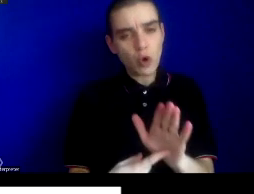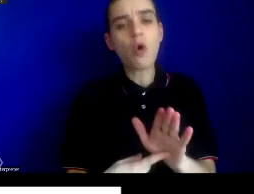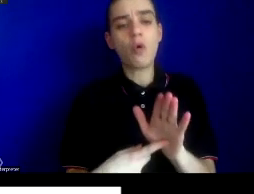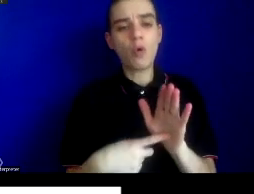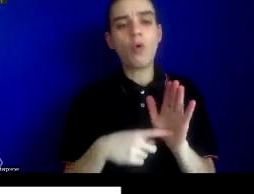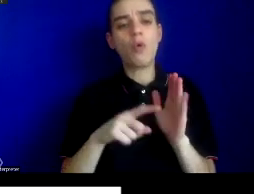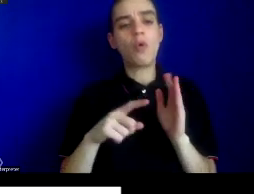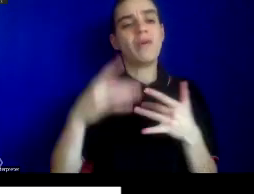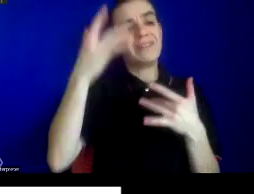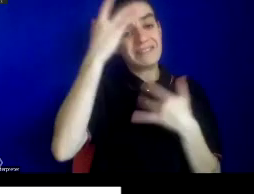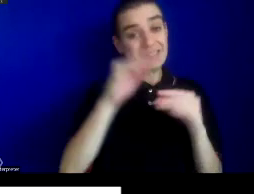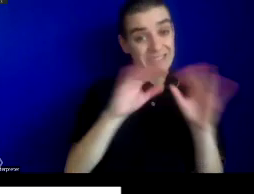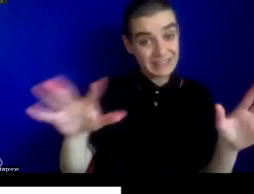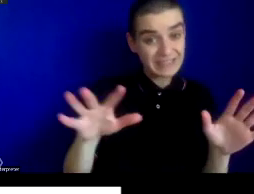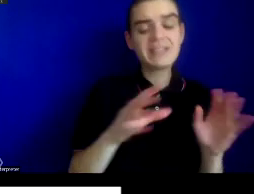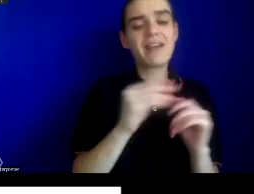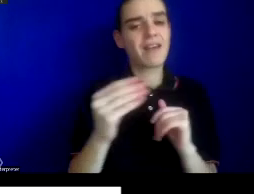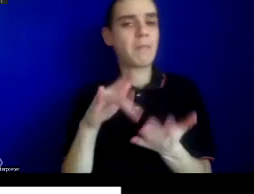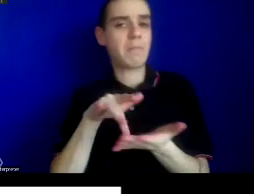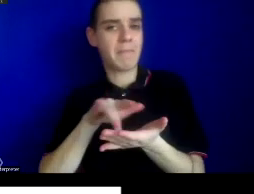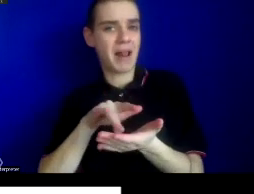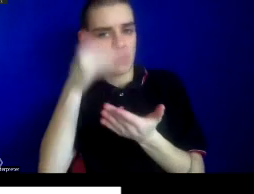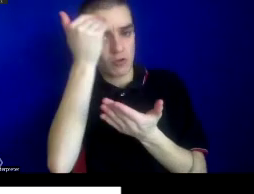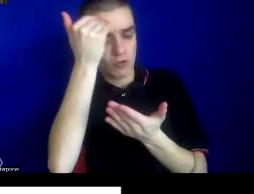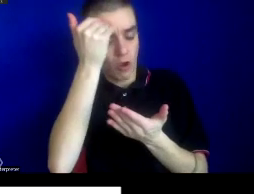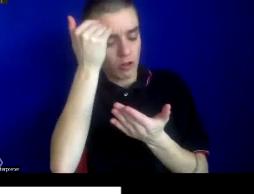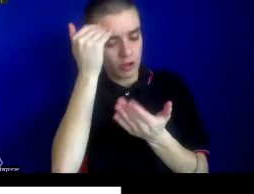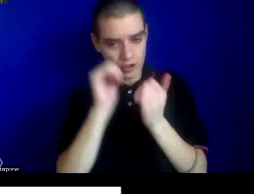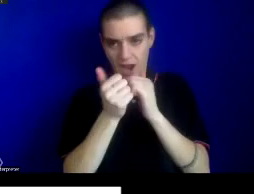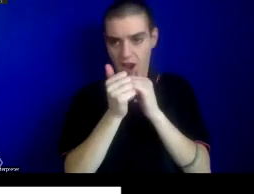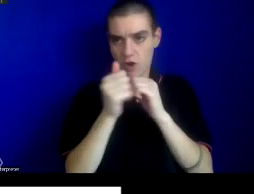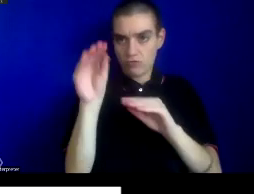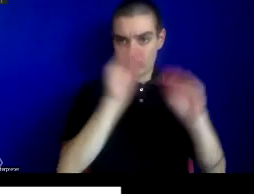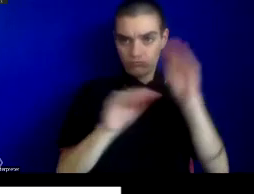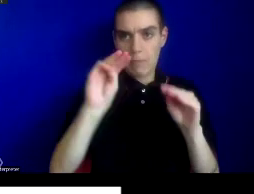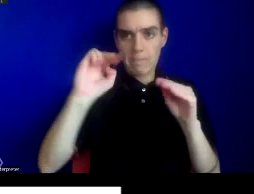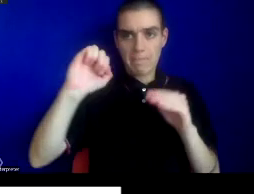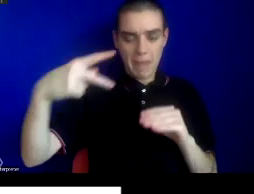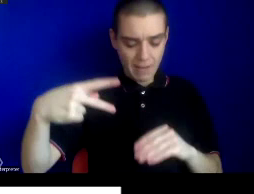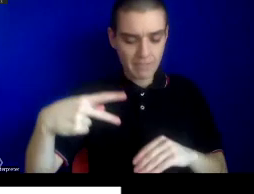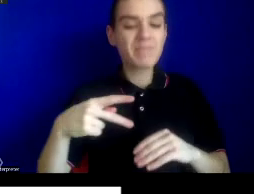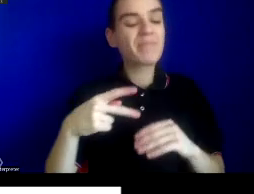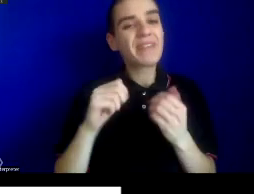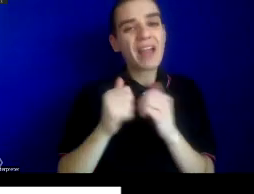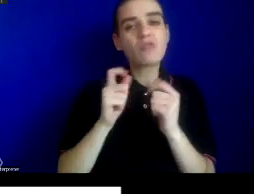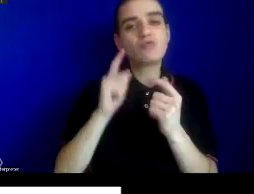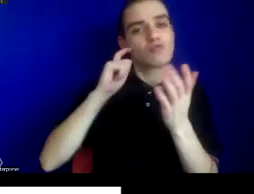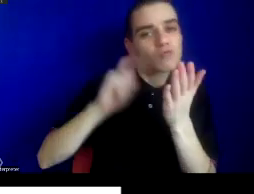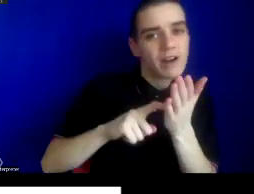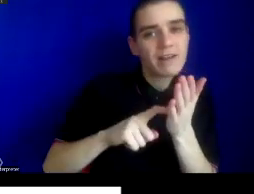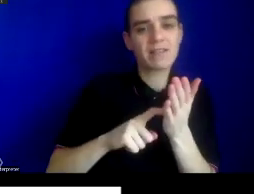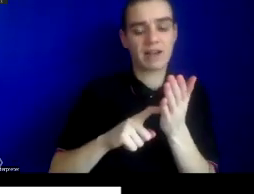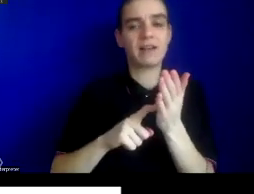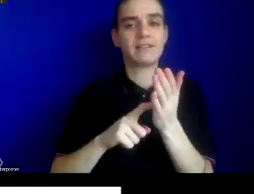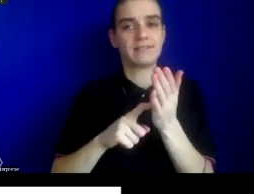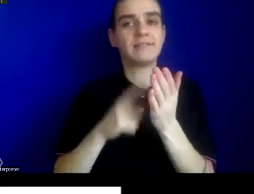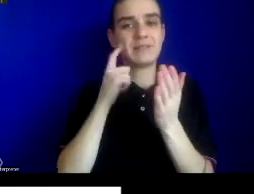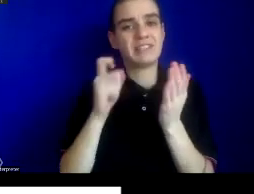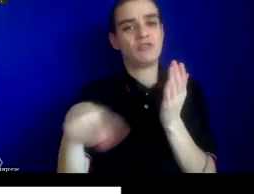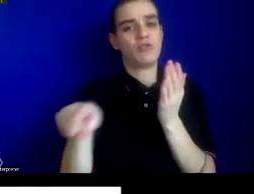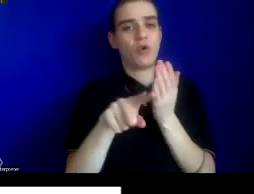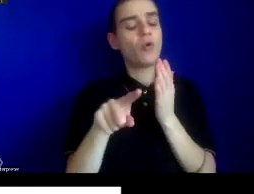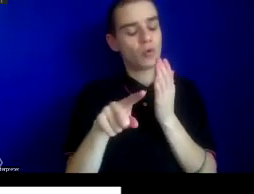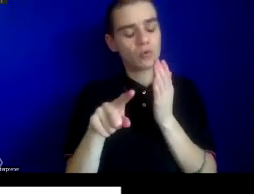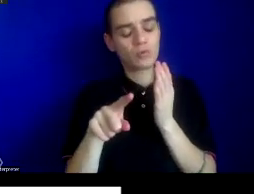with the omnipresent but unstated purpose of recognizing epidemic threat foremost as that which threatens a division